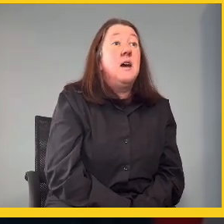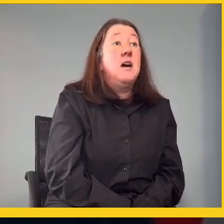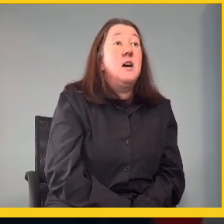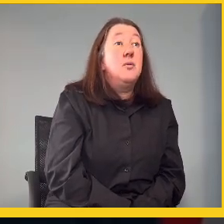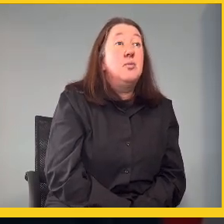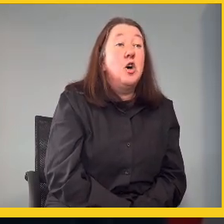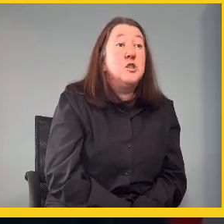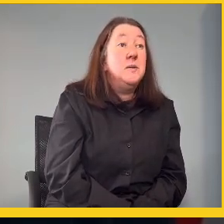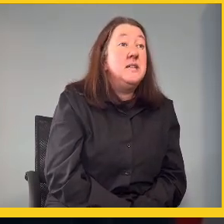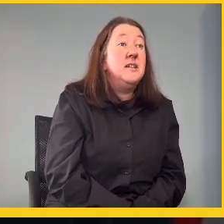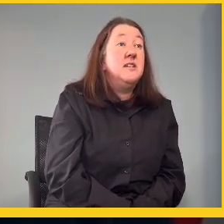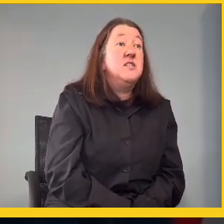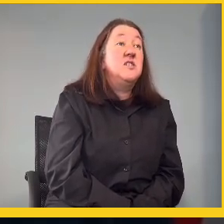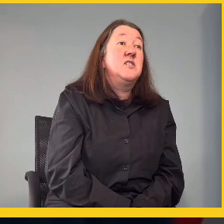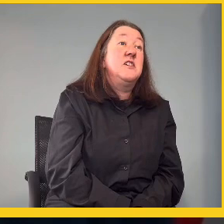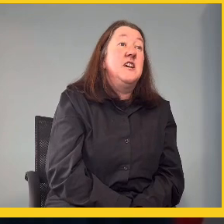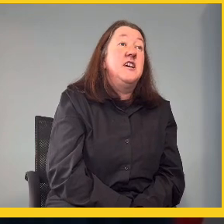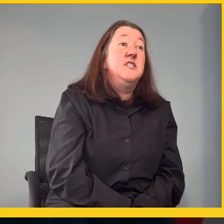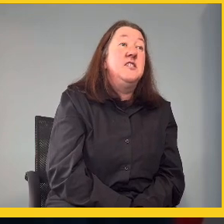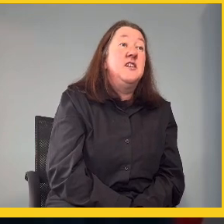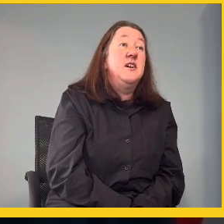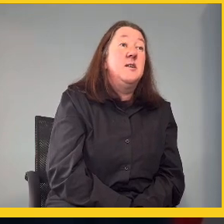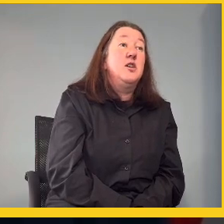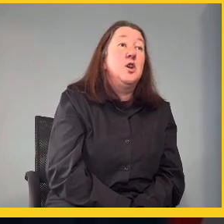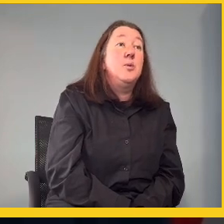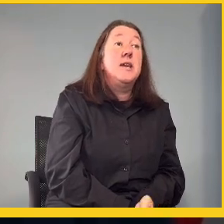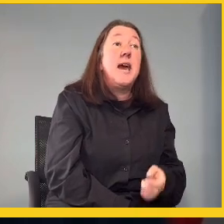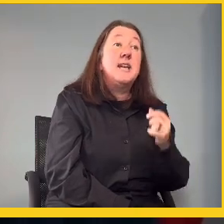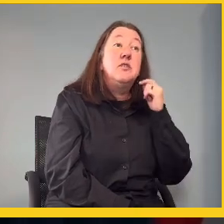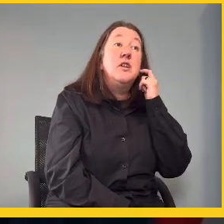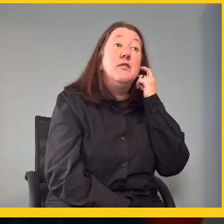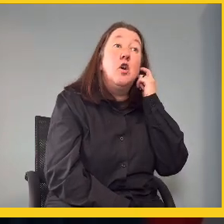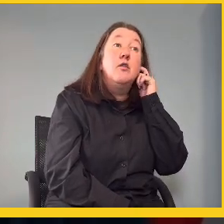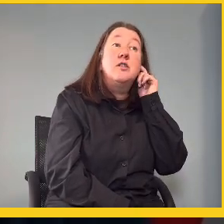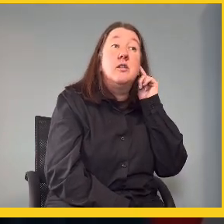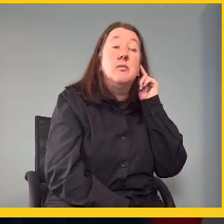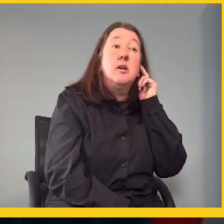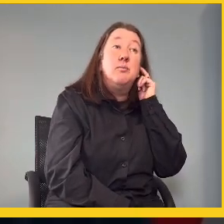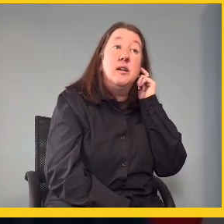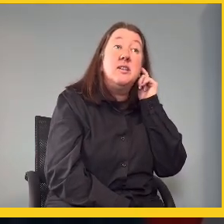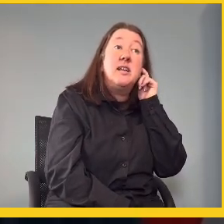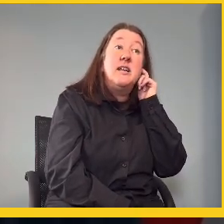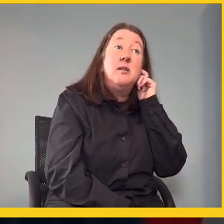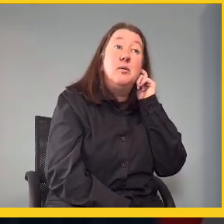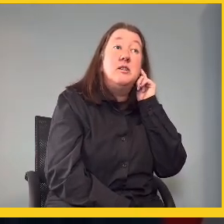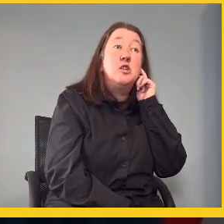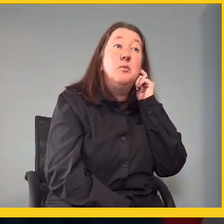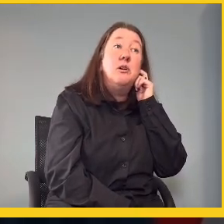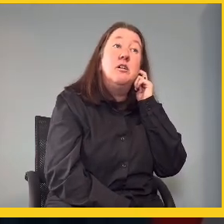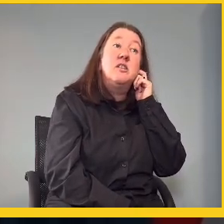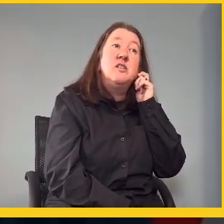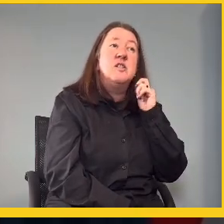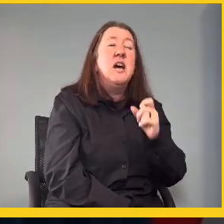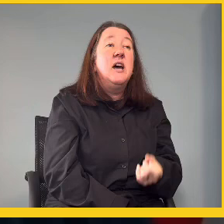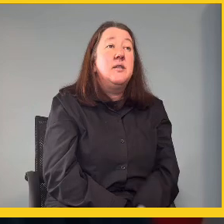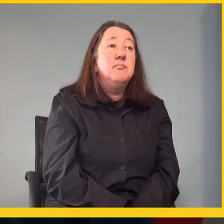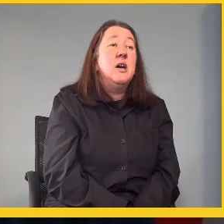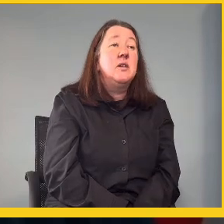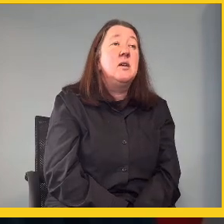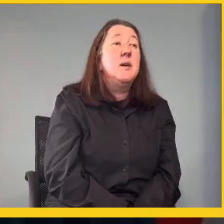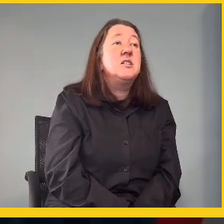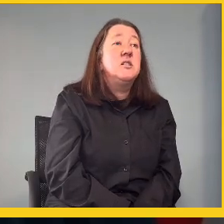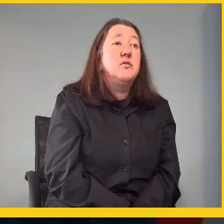uh, branch meetings, and, uh, you know, being actively involved in politically, in political parties,